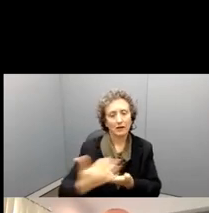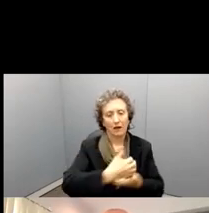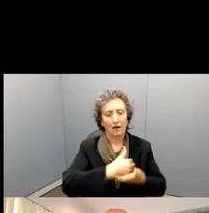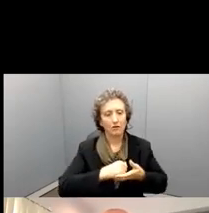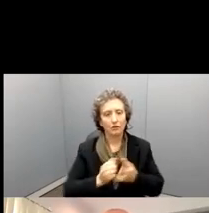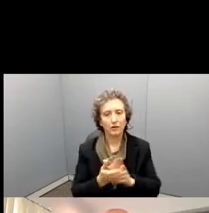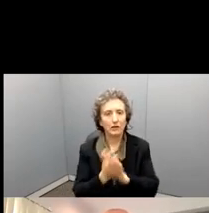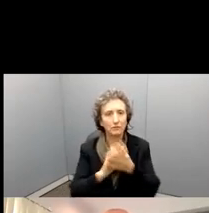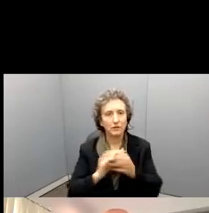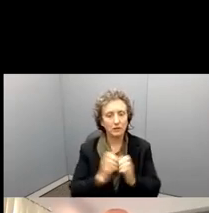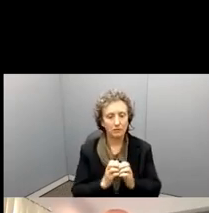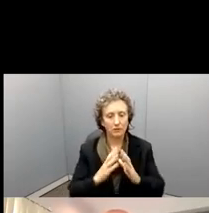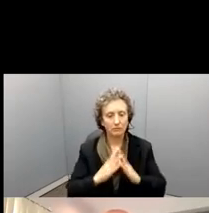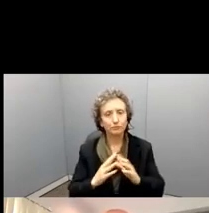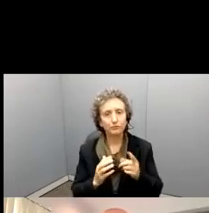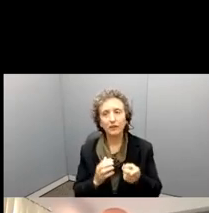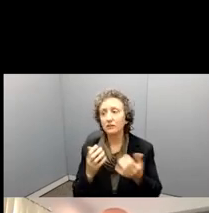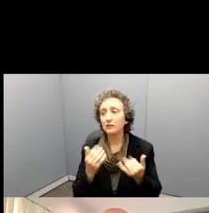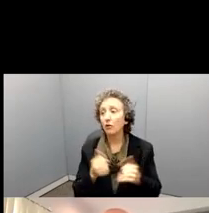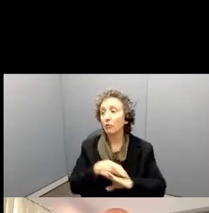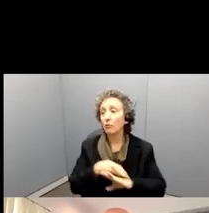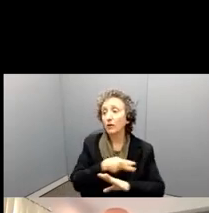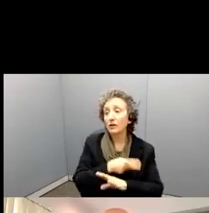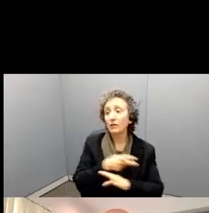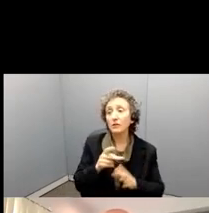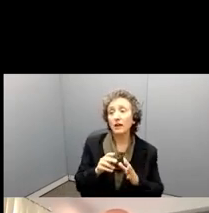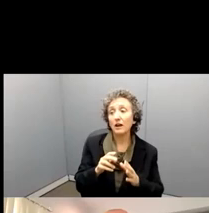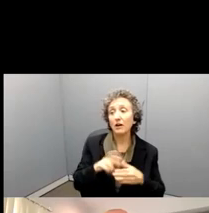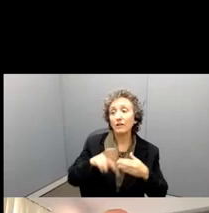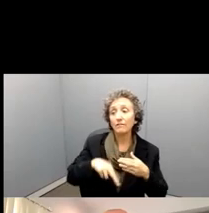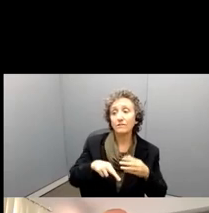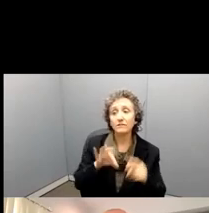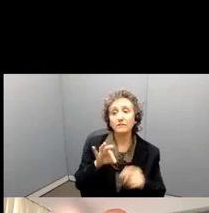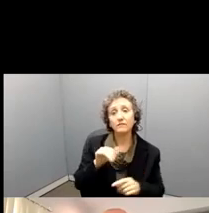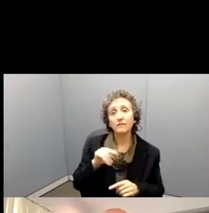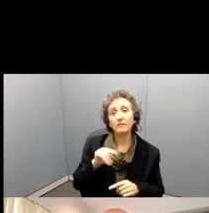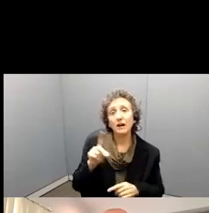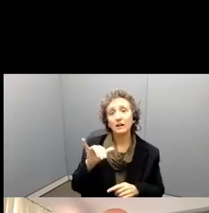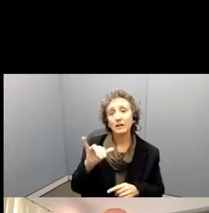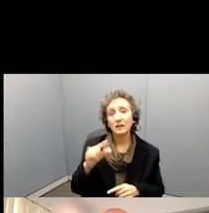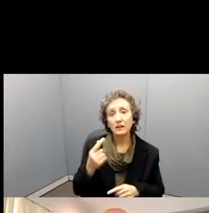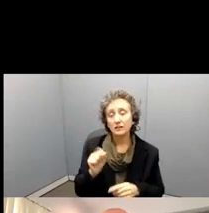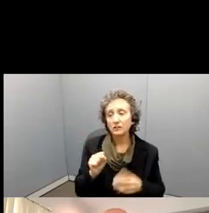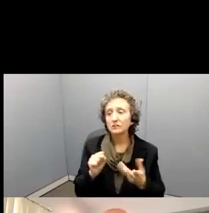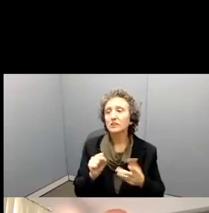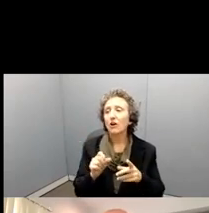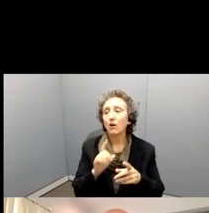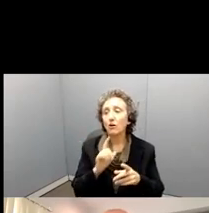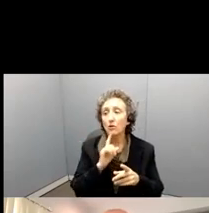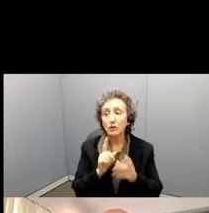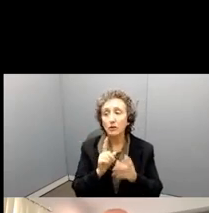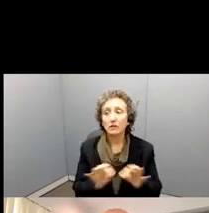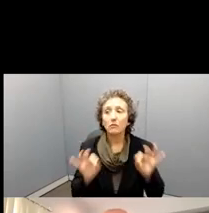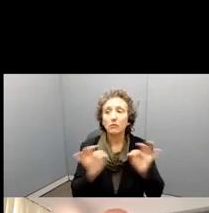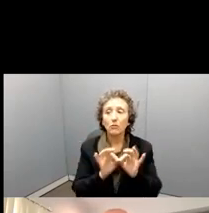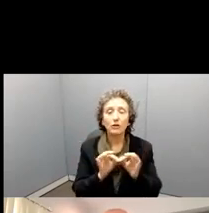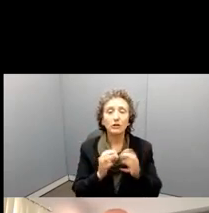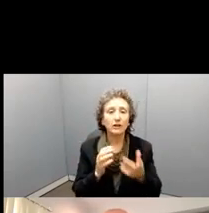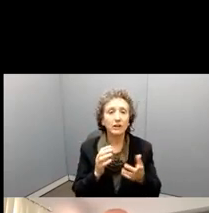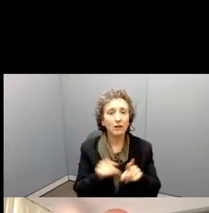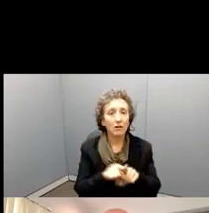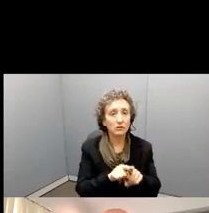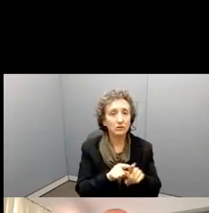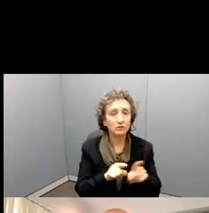Preliminary findings or anticipated findings are also key in this perspective, as well as really how you're, you're planning to